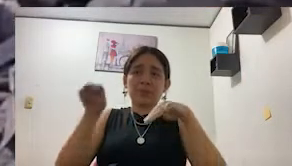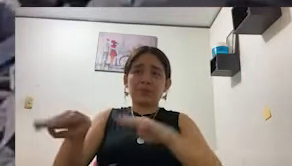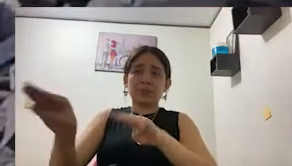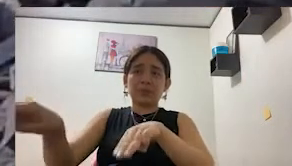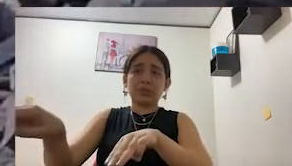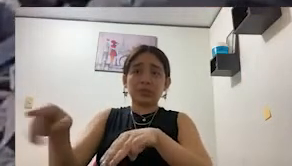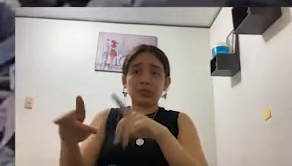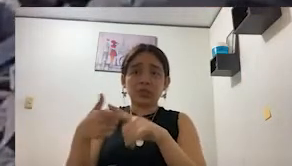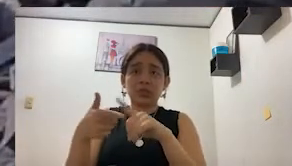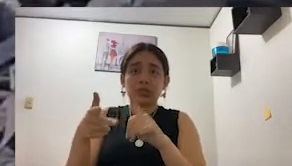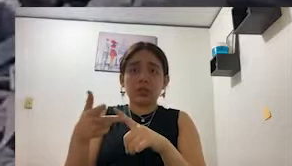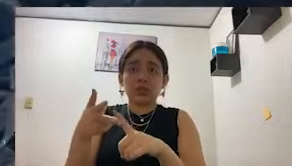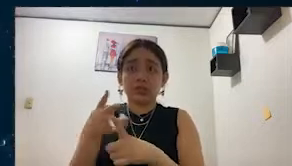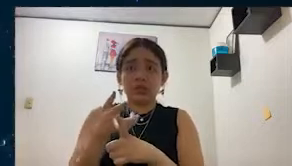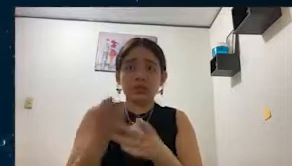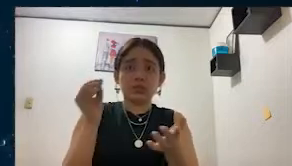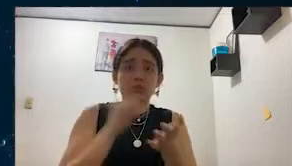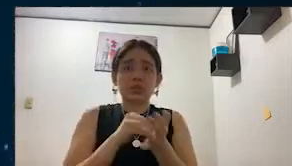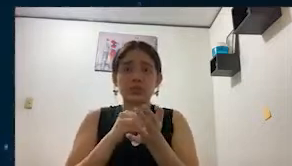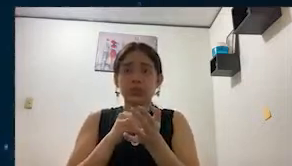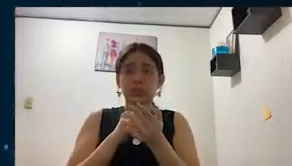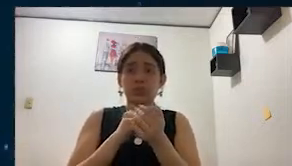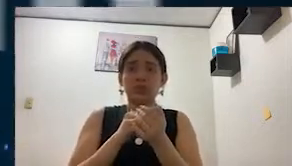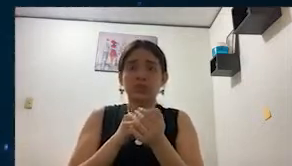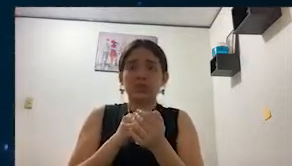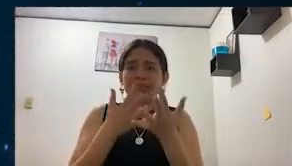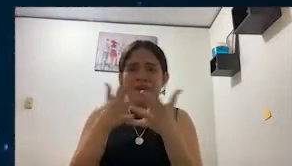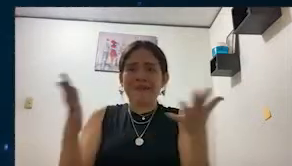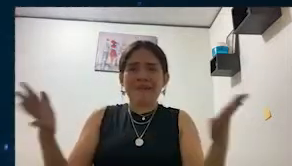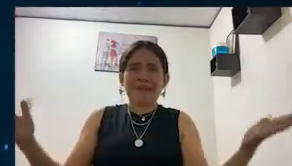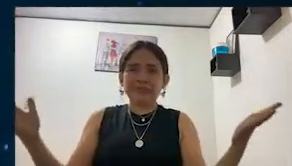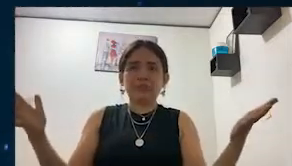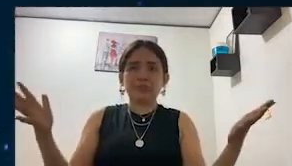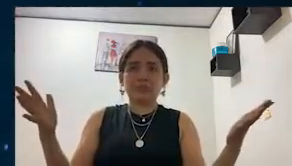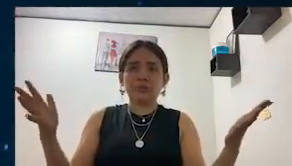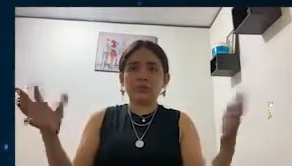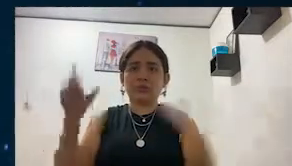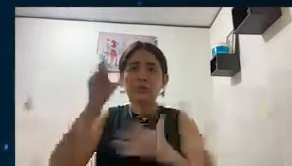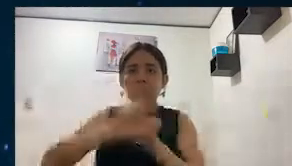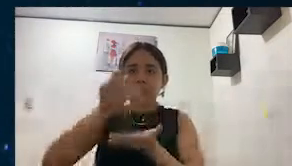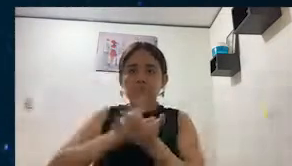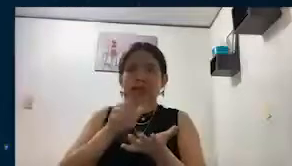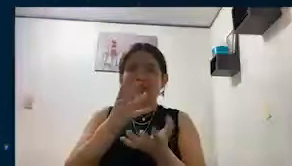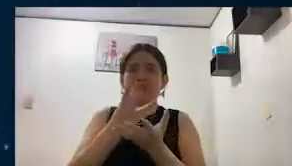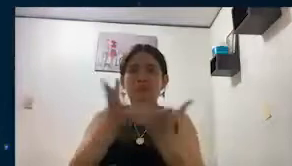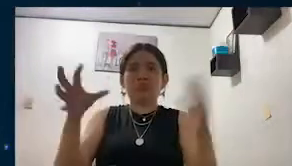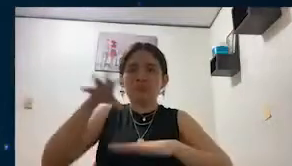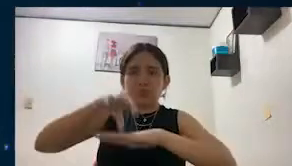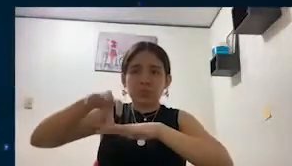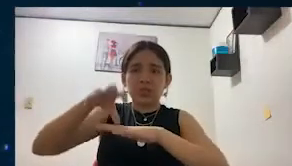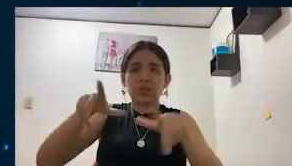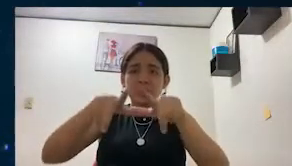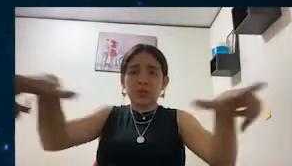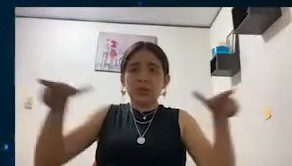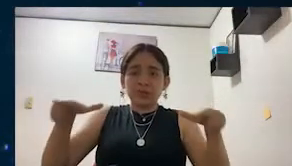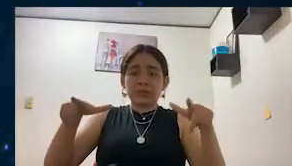buried in the garbage of its own growth. But how can we solve this problem? Recycled concrete is defined as